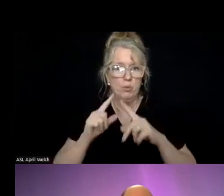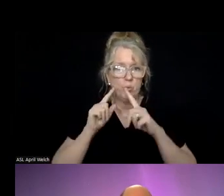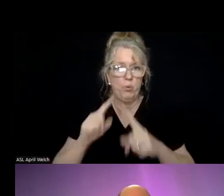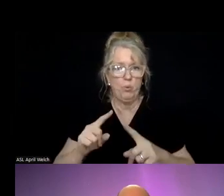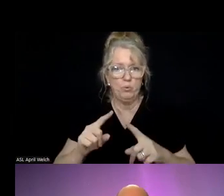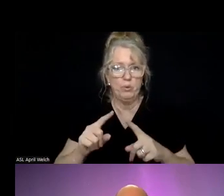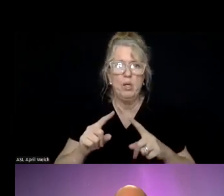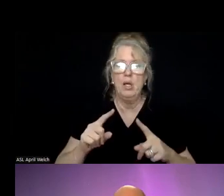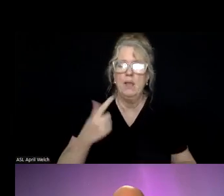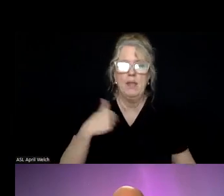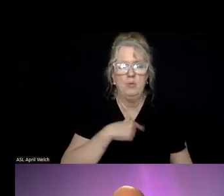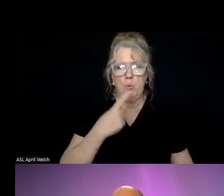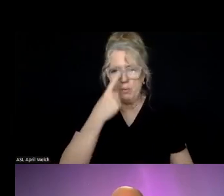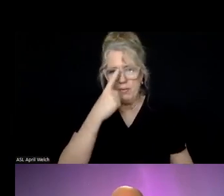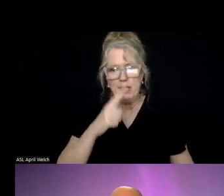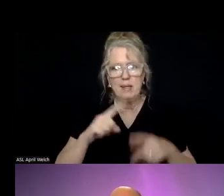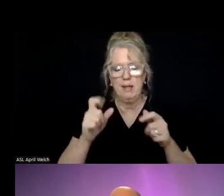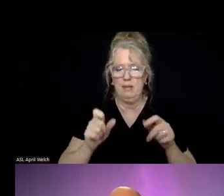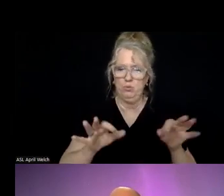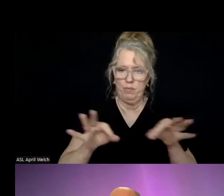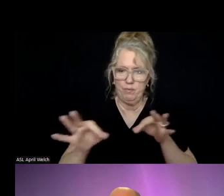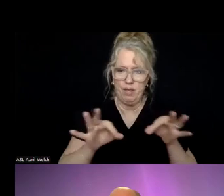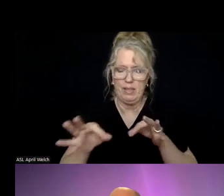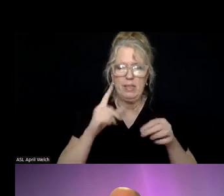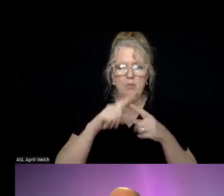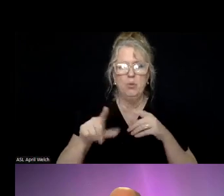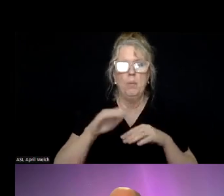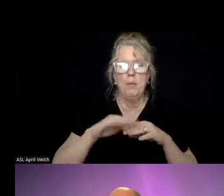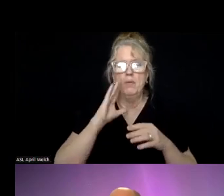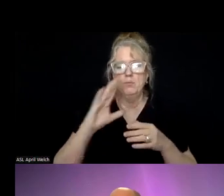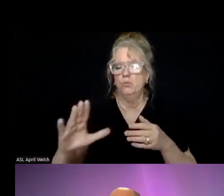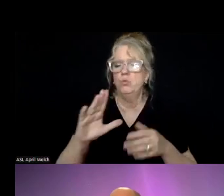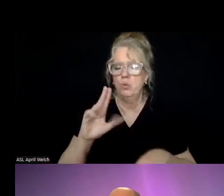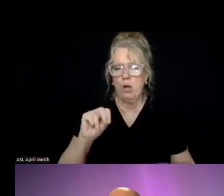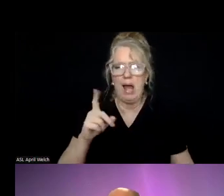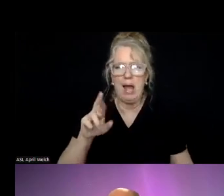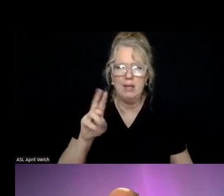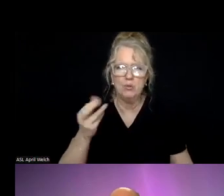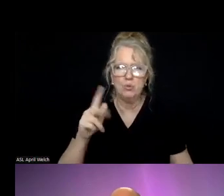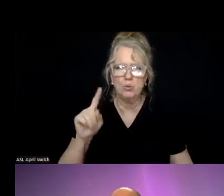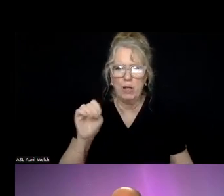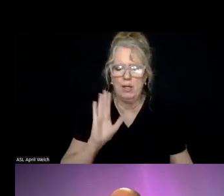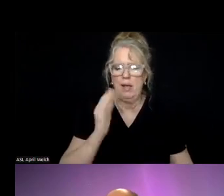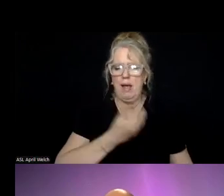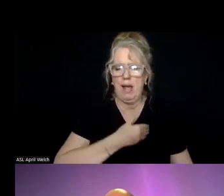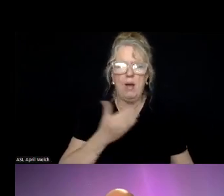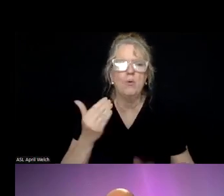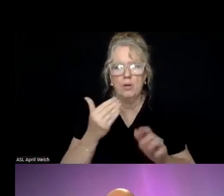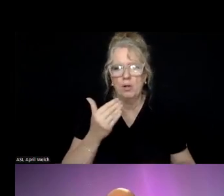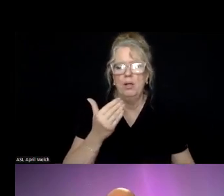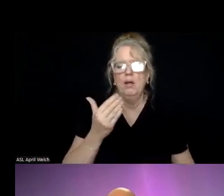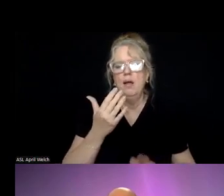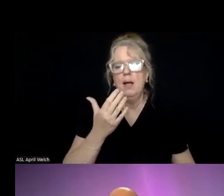what, uh, we think of as defining the minimum to underwrite our availability. That's, that's how you get to that. Now, next slide.